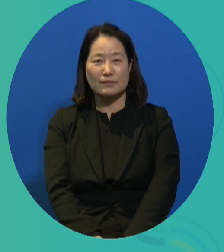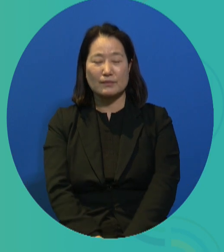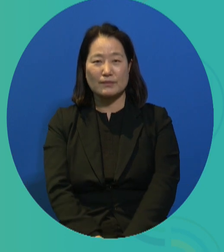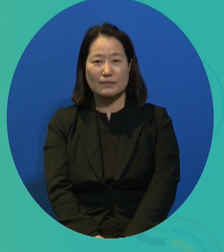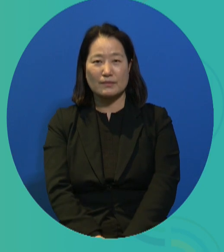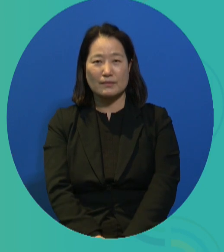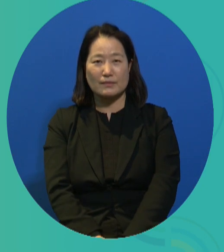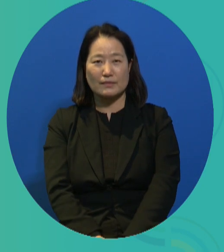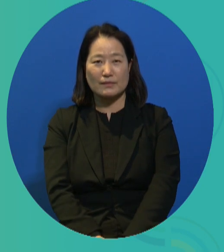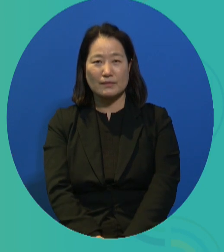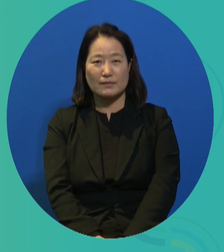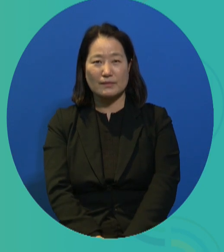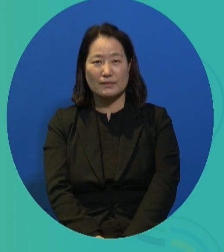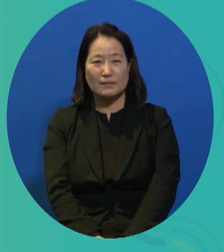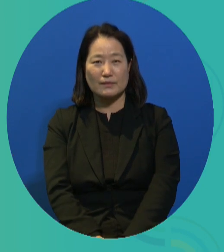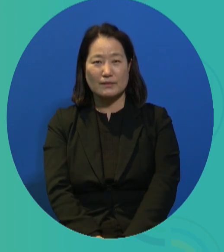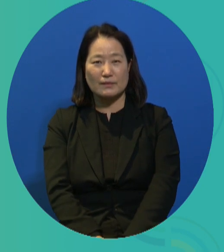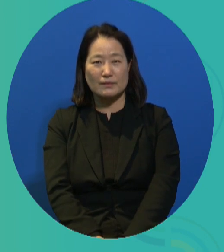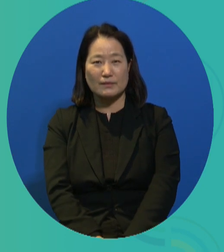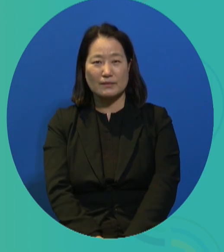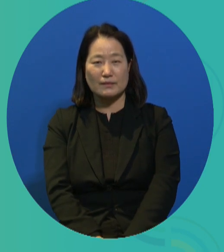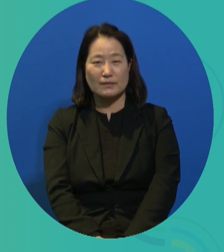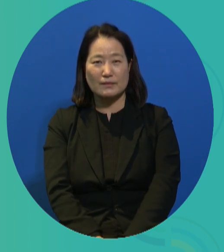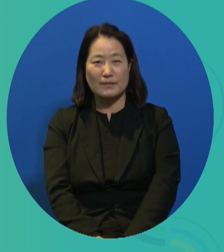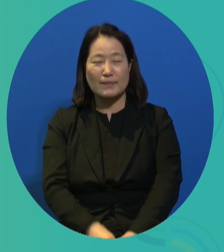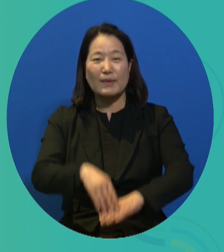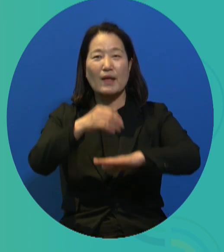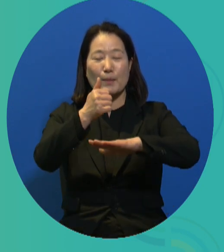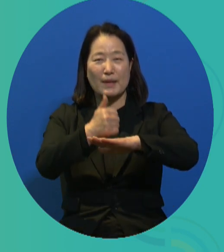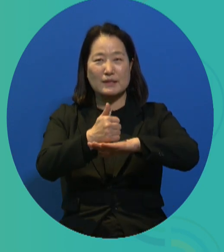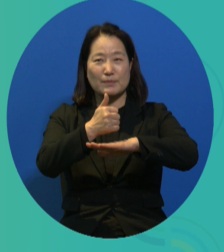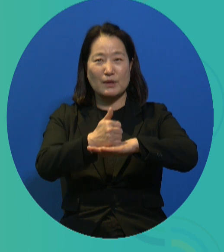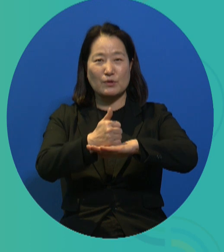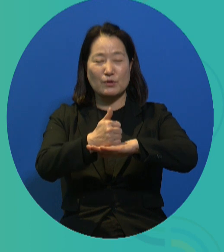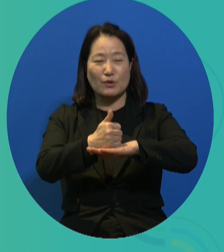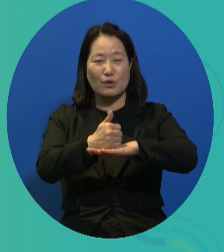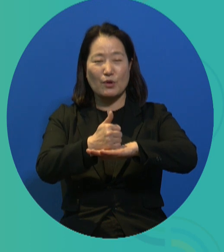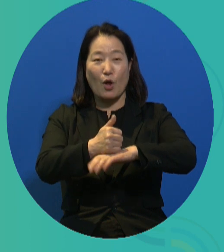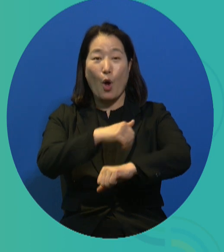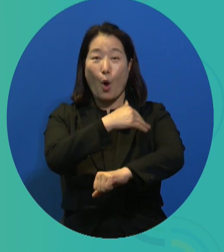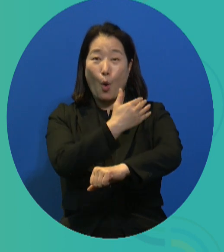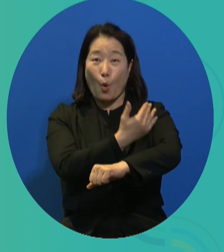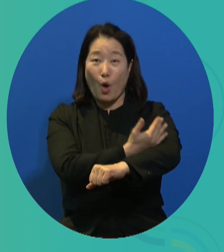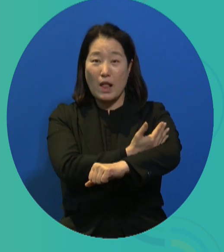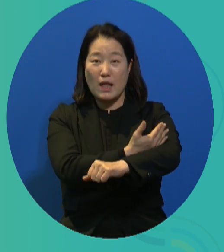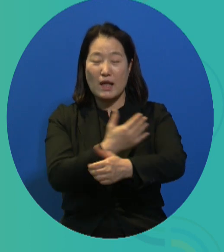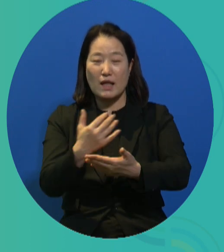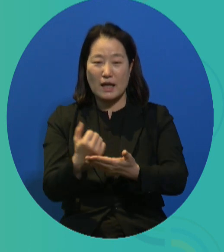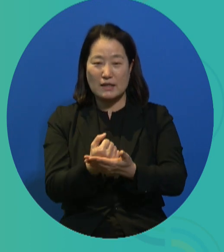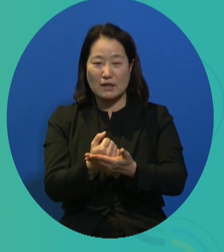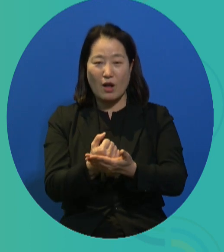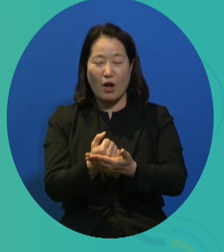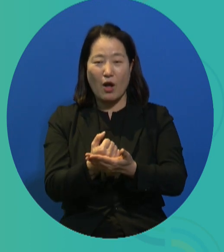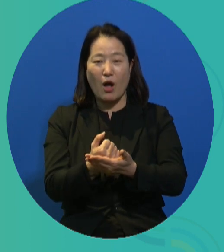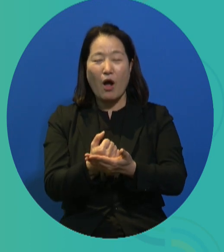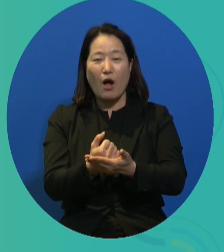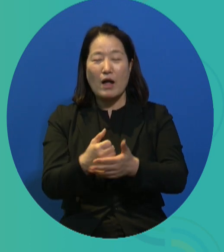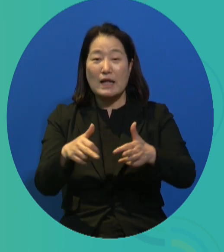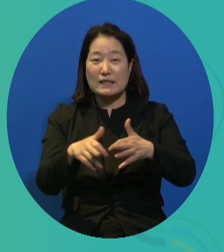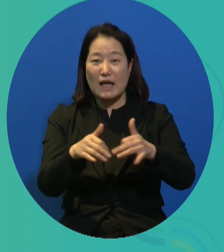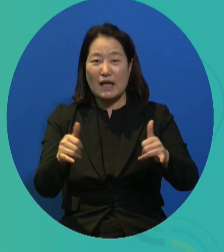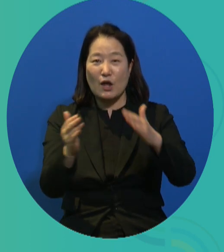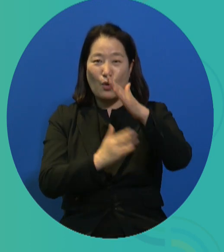that these disabled persons can get these opportunities in a consistent manner. And finally,